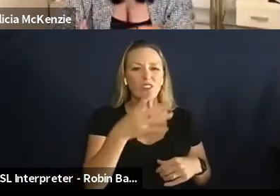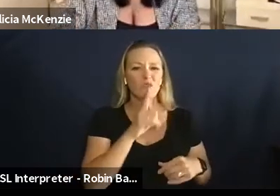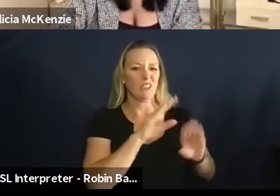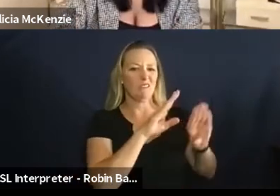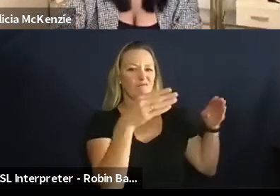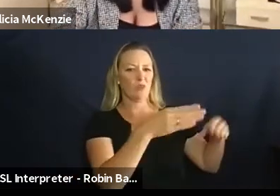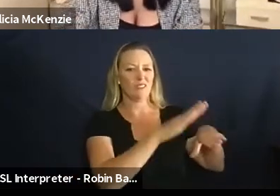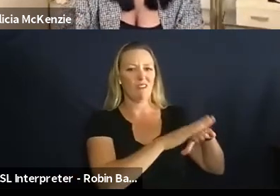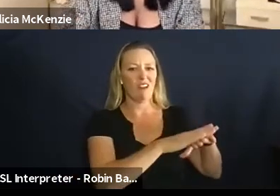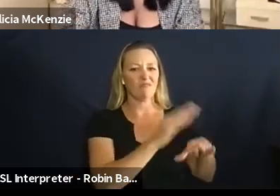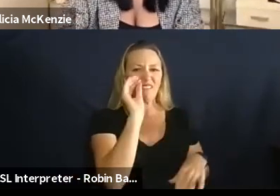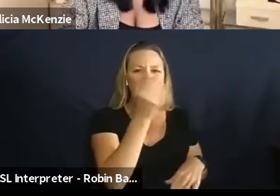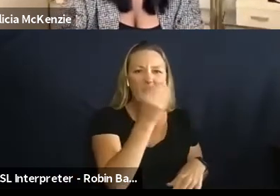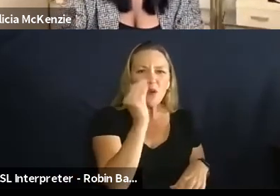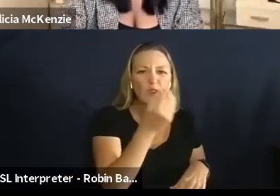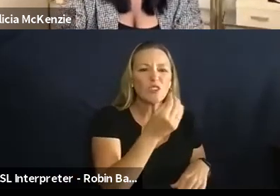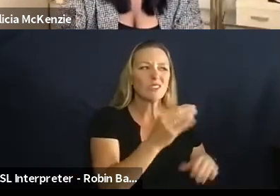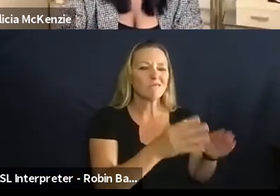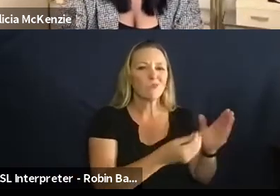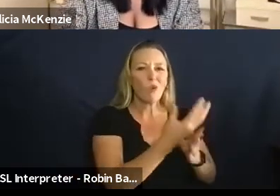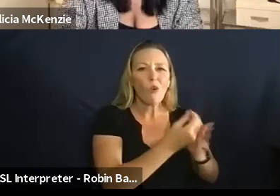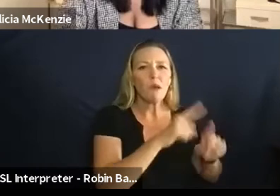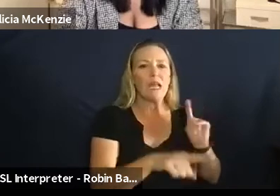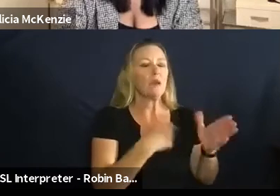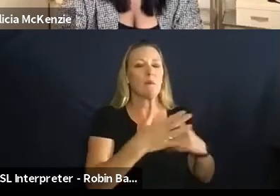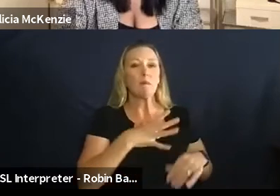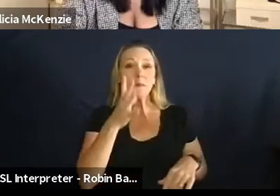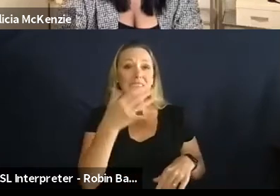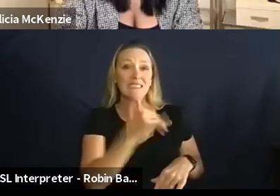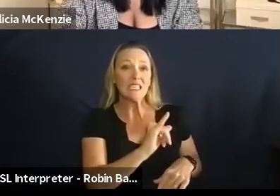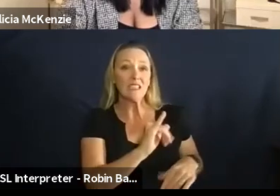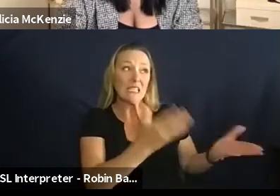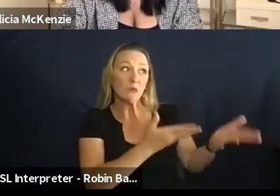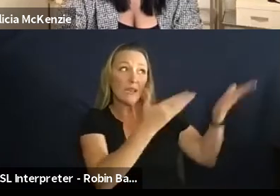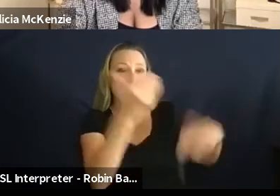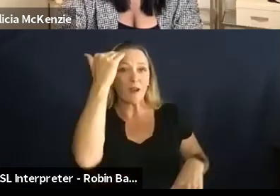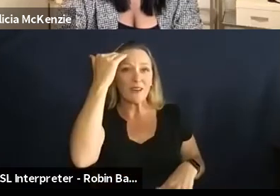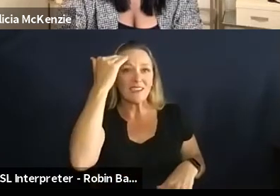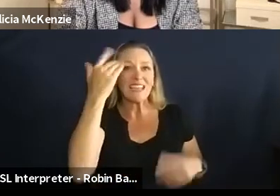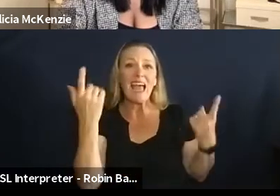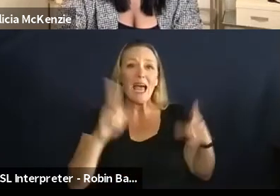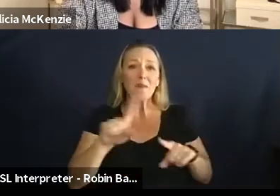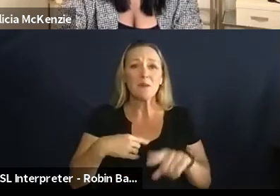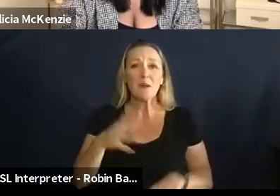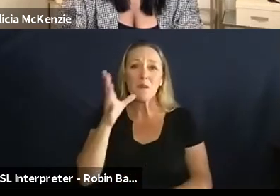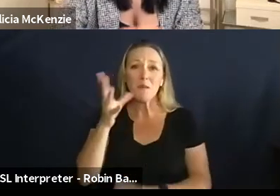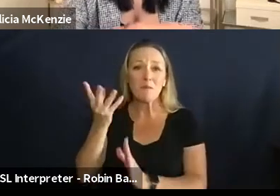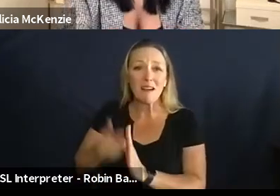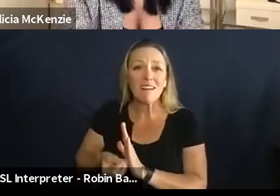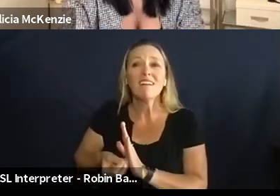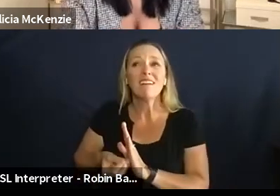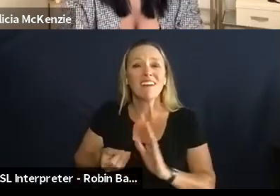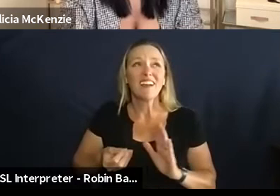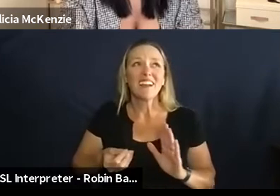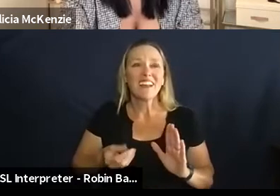that part of the state um but she was able to raise so much awareness that when she passed away they um not only um raised enough